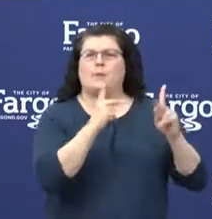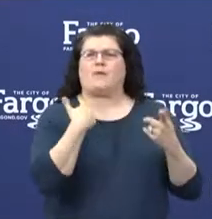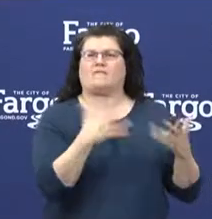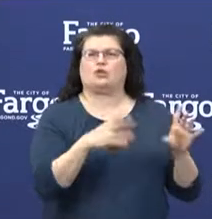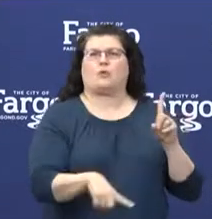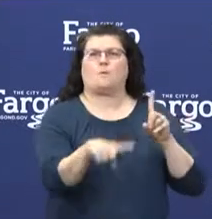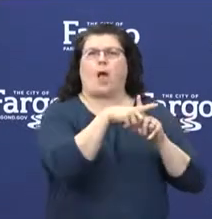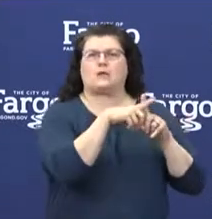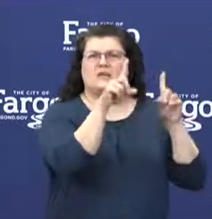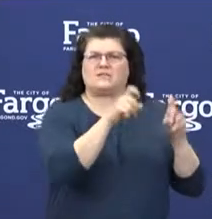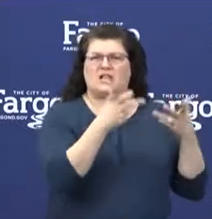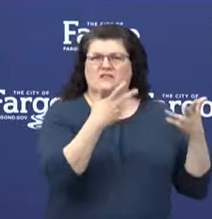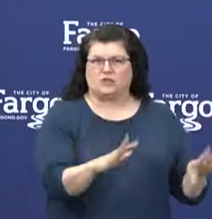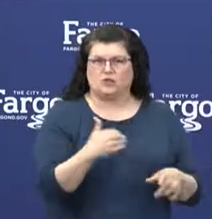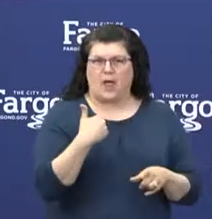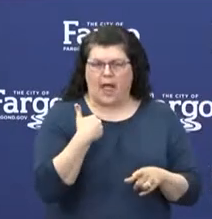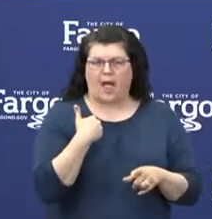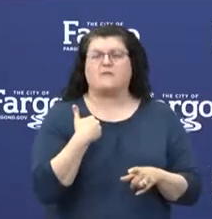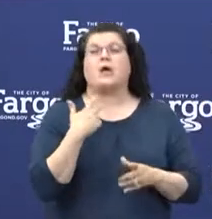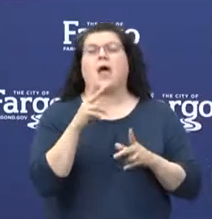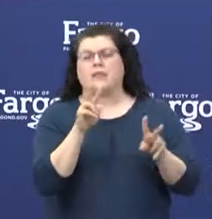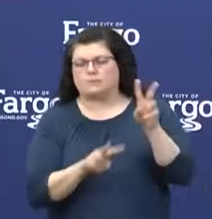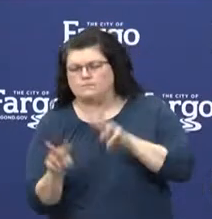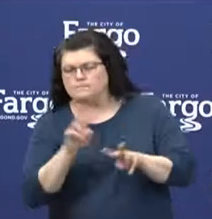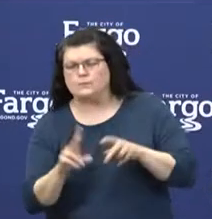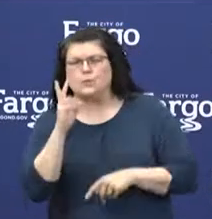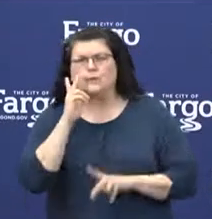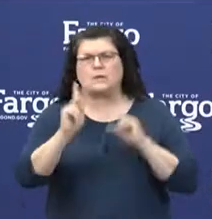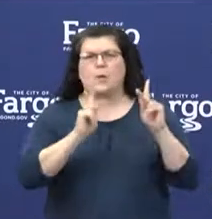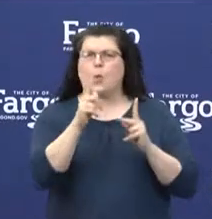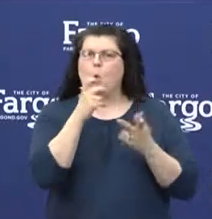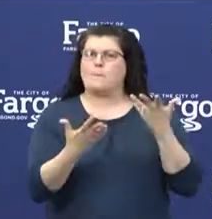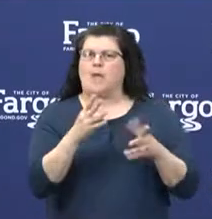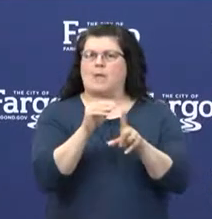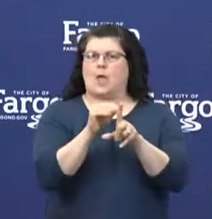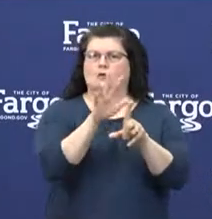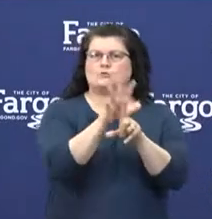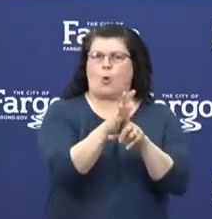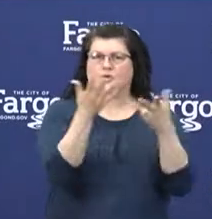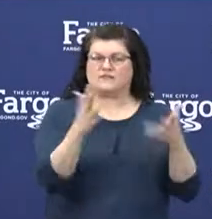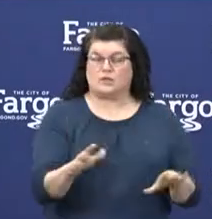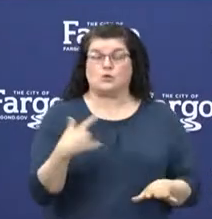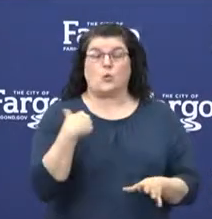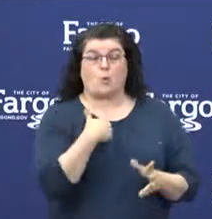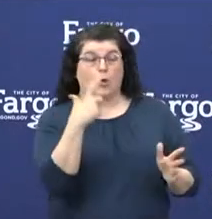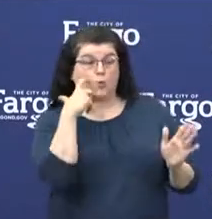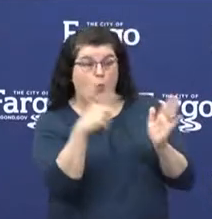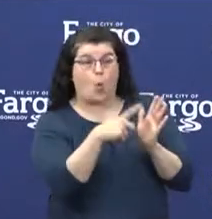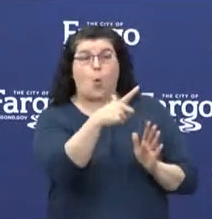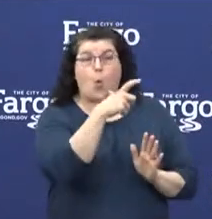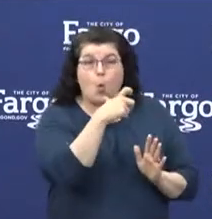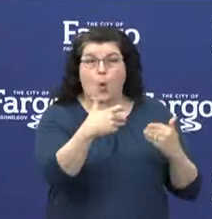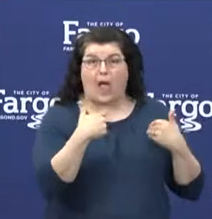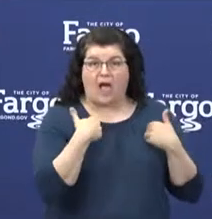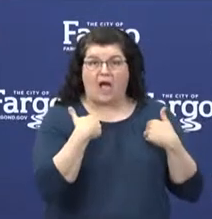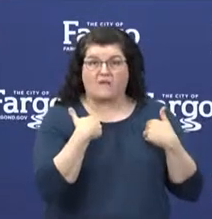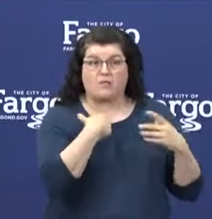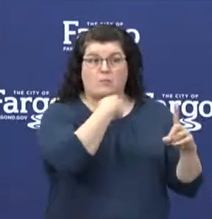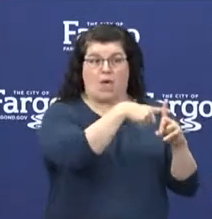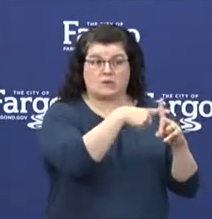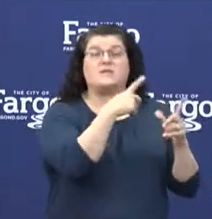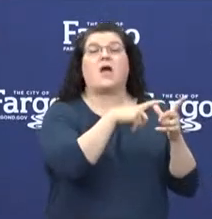quarantine and monitor those individuals who may have had an exposure. Identifying these individuals early helps us to limit the spread of COVID.